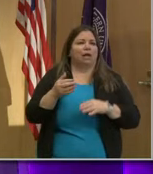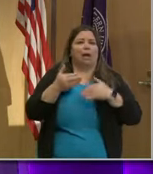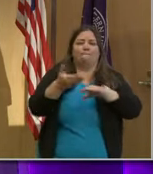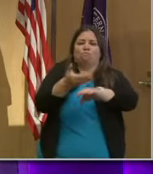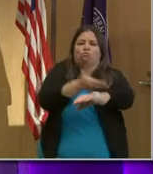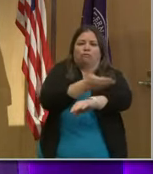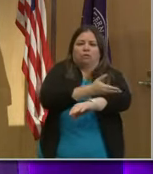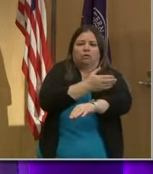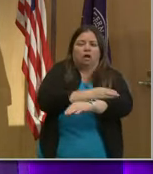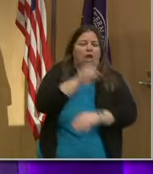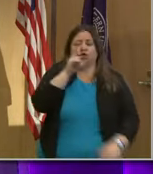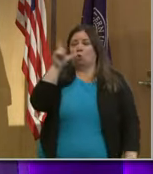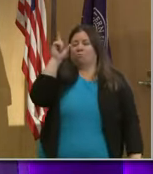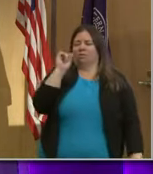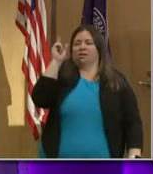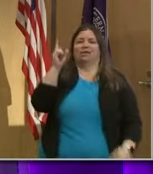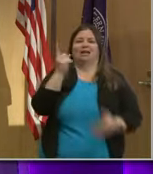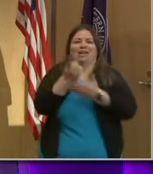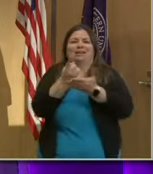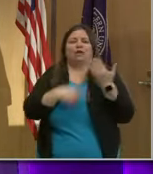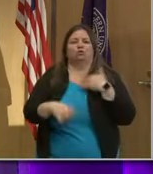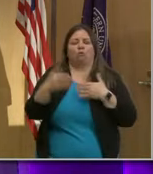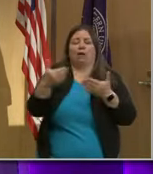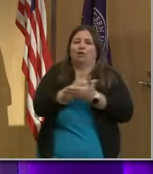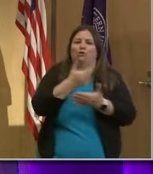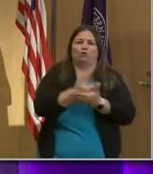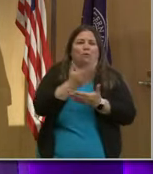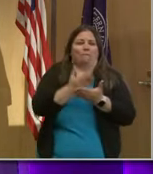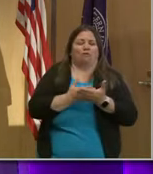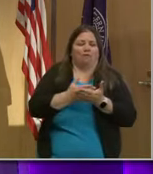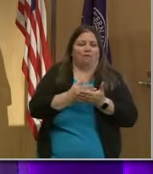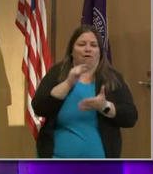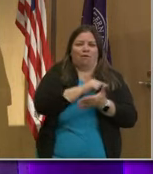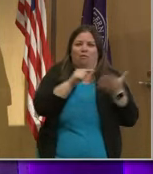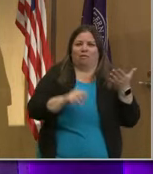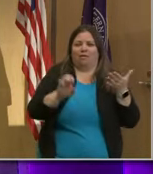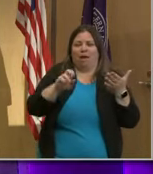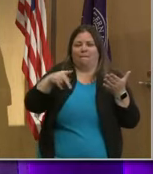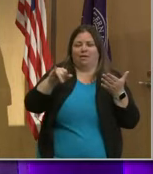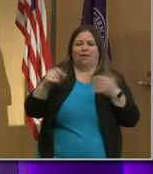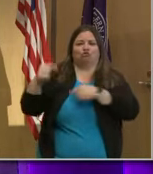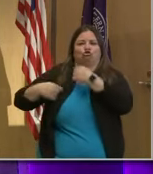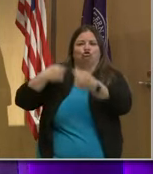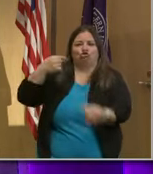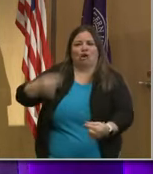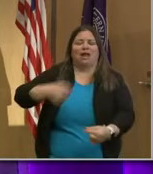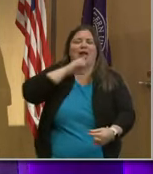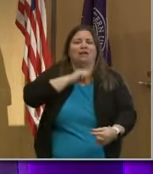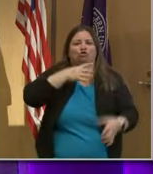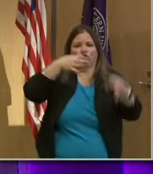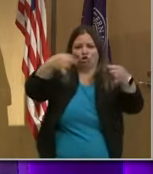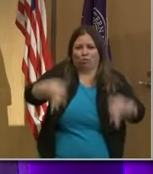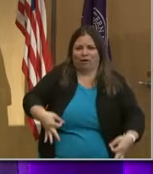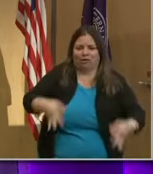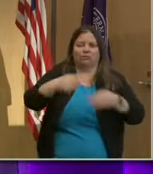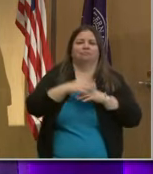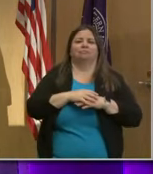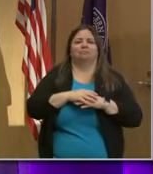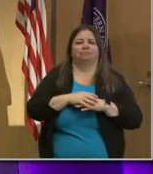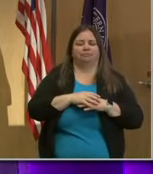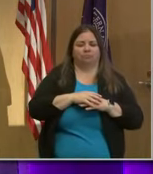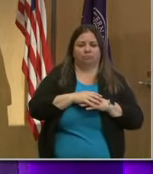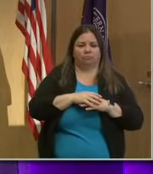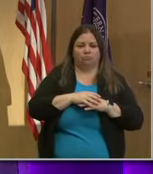You know, don't blink. Next week there will be a new version of one of these epigenetic age determinants.